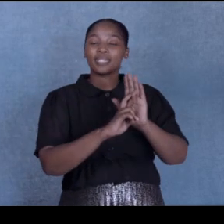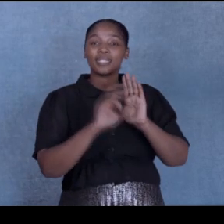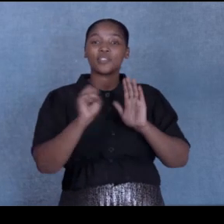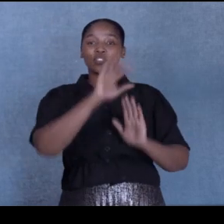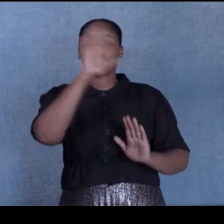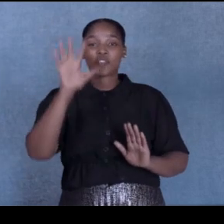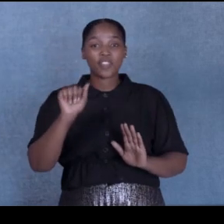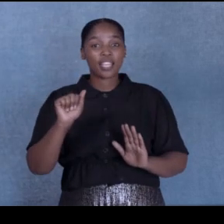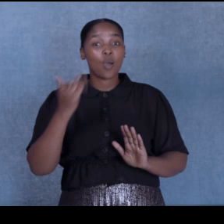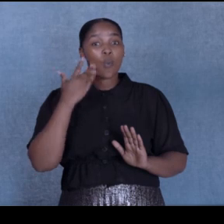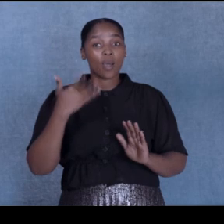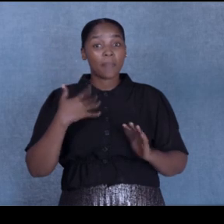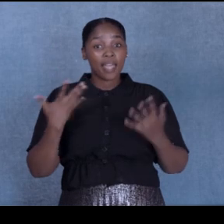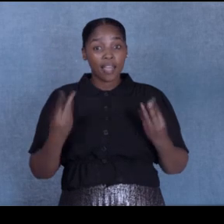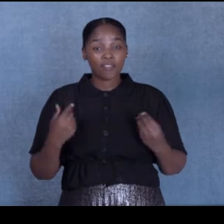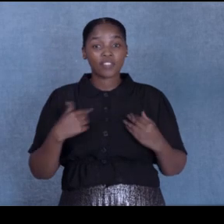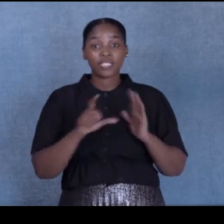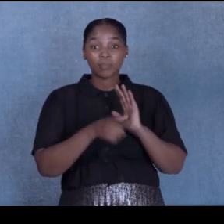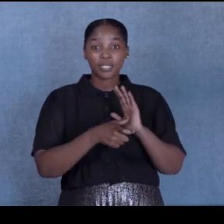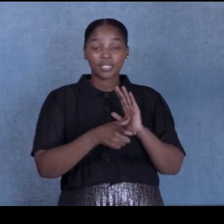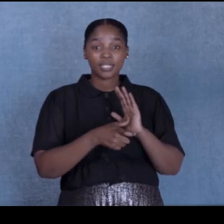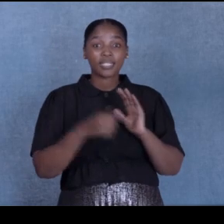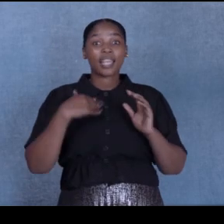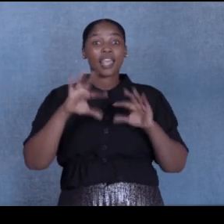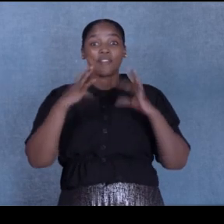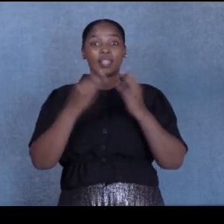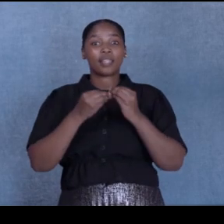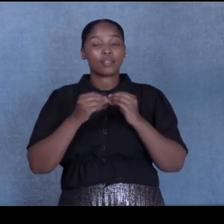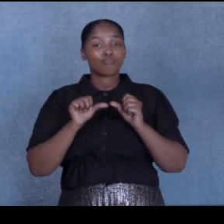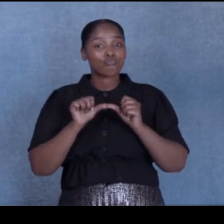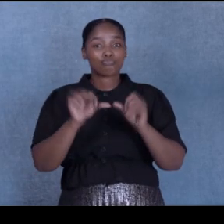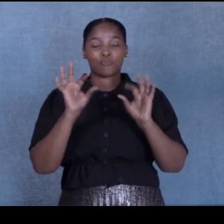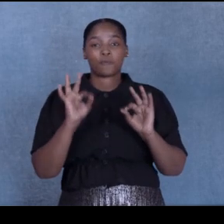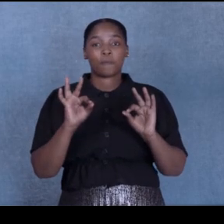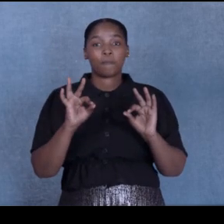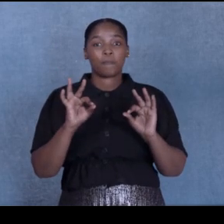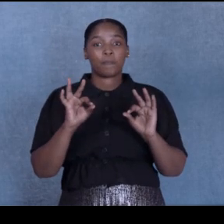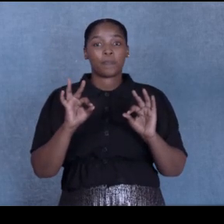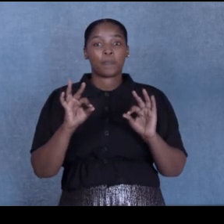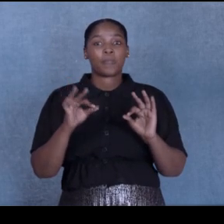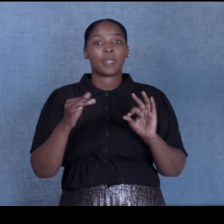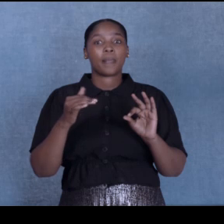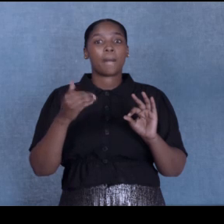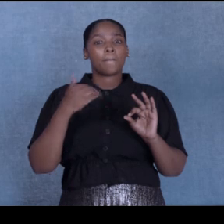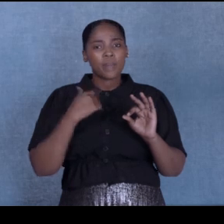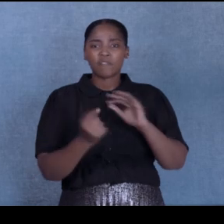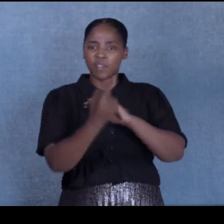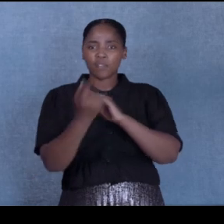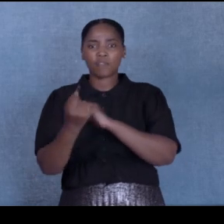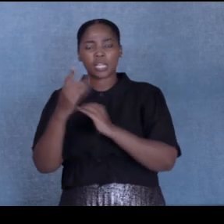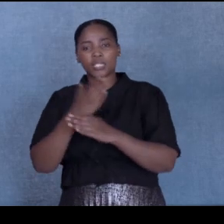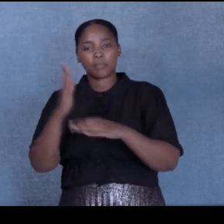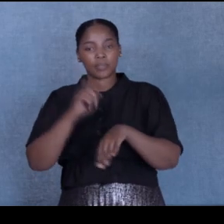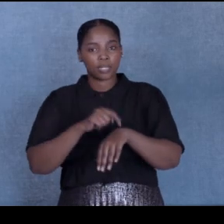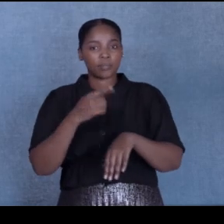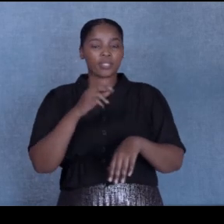I have a disability. The sky's the limit. I appeared many times on the TV and newspapers. Because